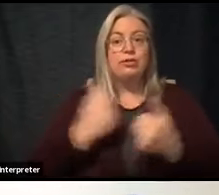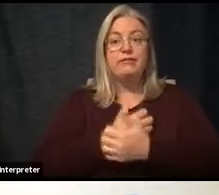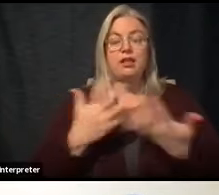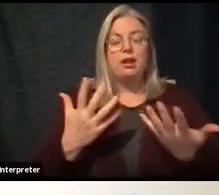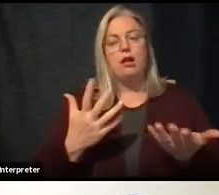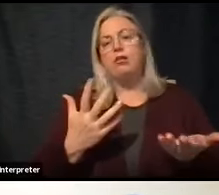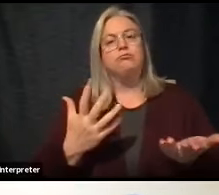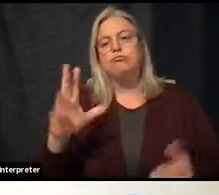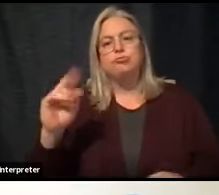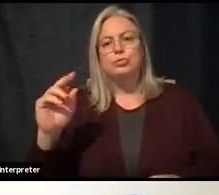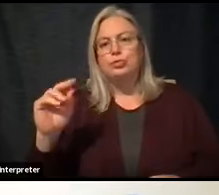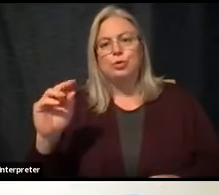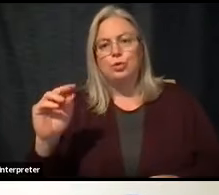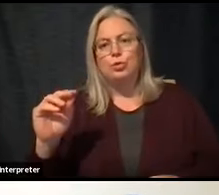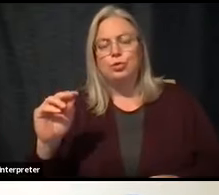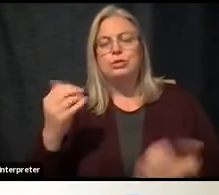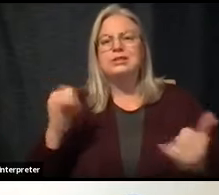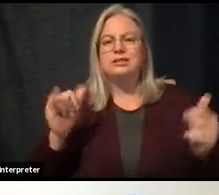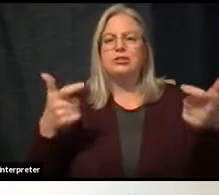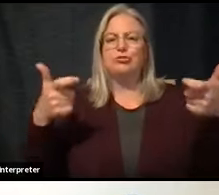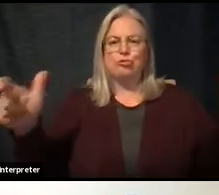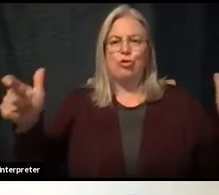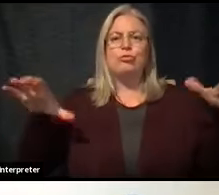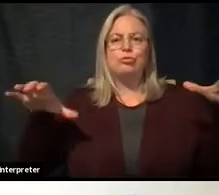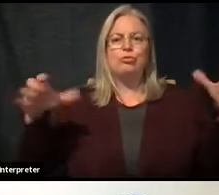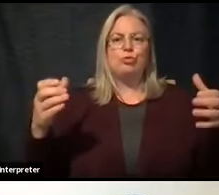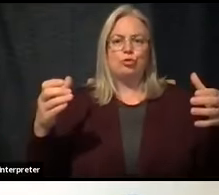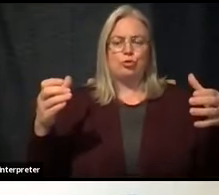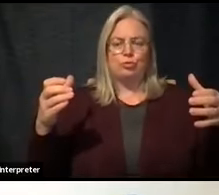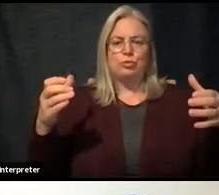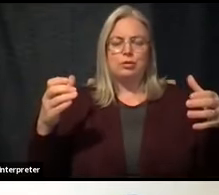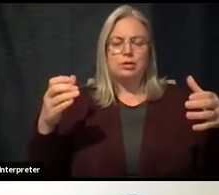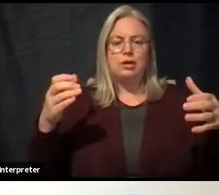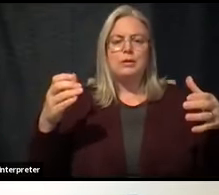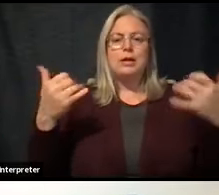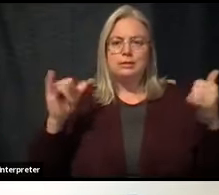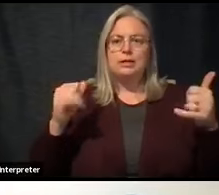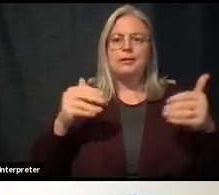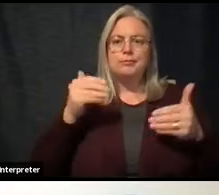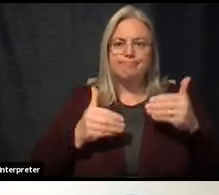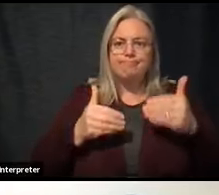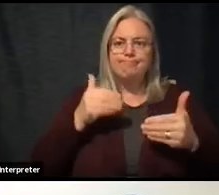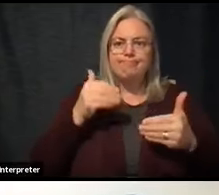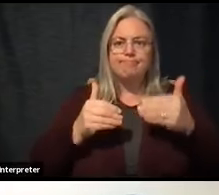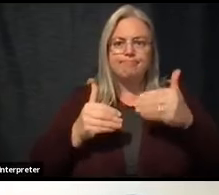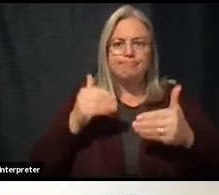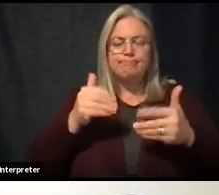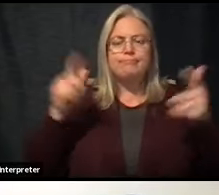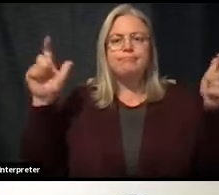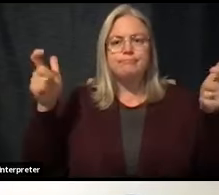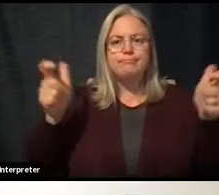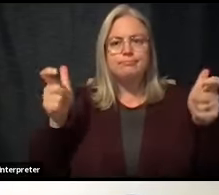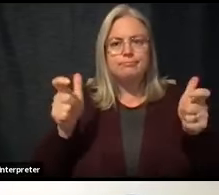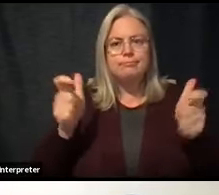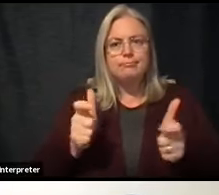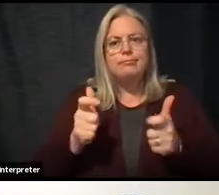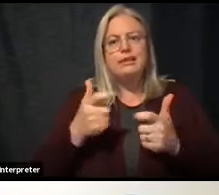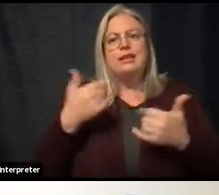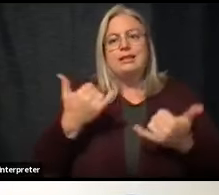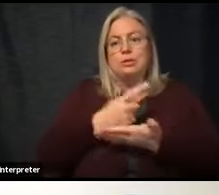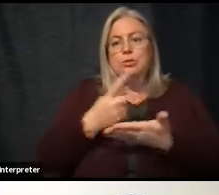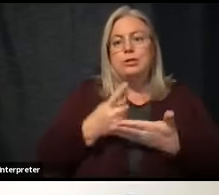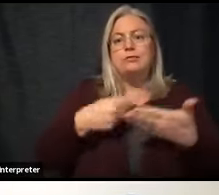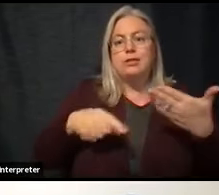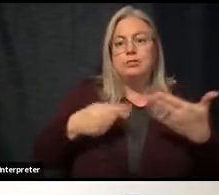not. That's a very, very large group, but we're going to be chipping away this next couple of weeks